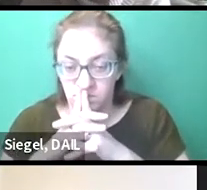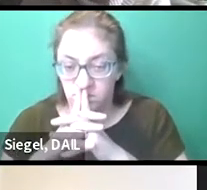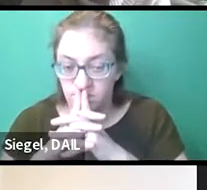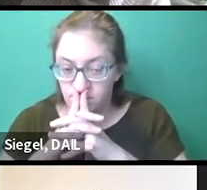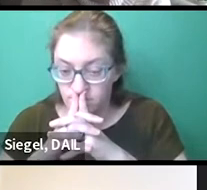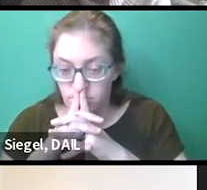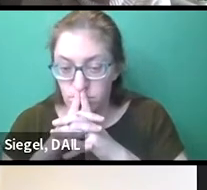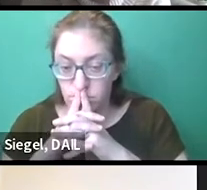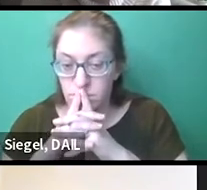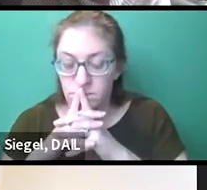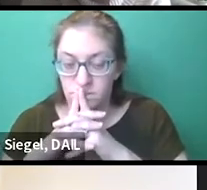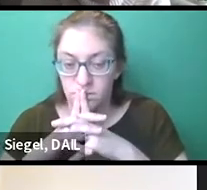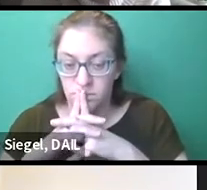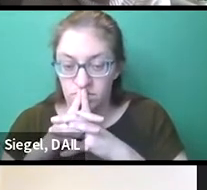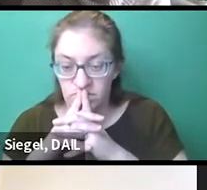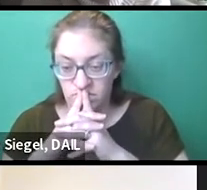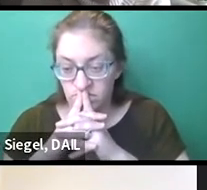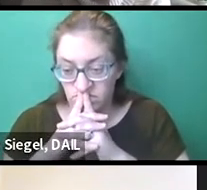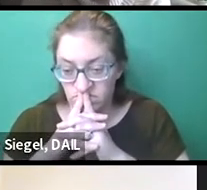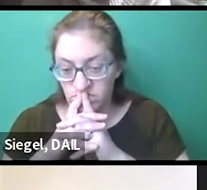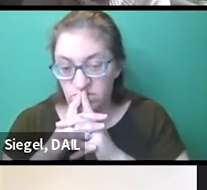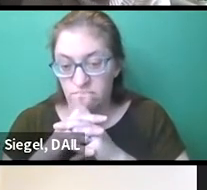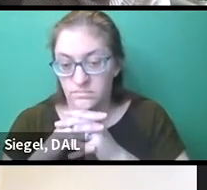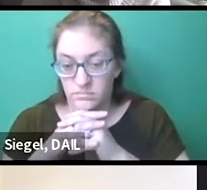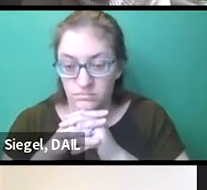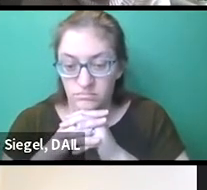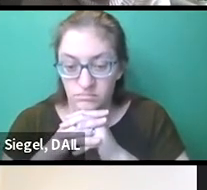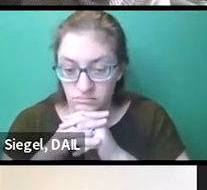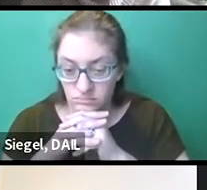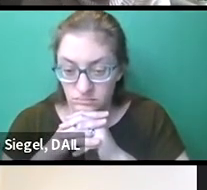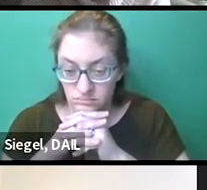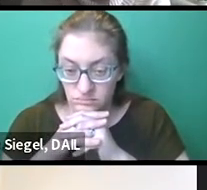minutes and then jump to our next topic.